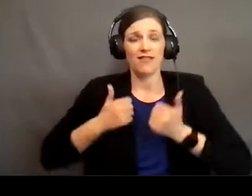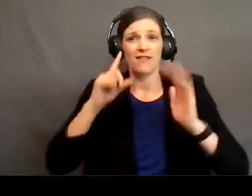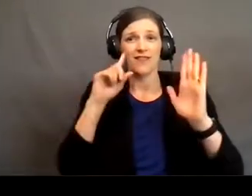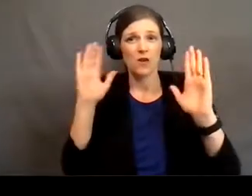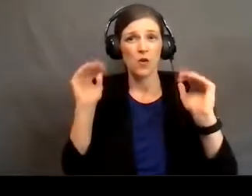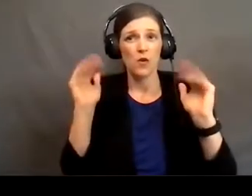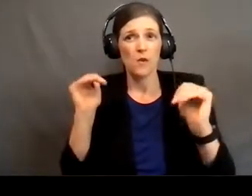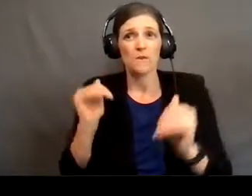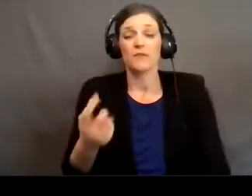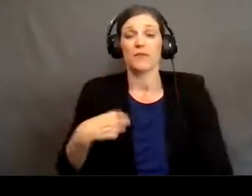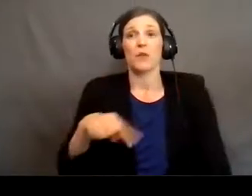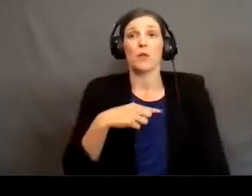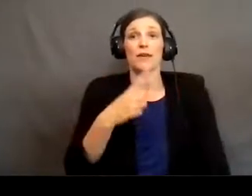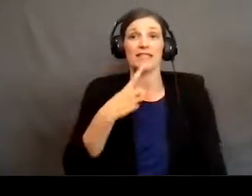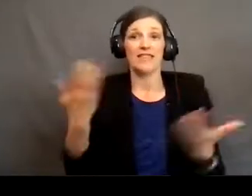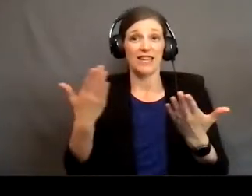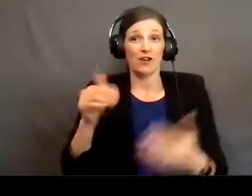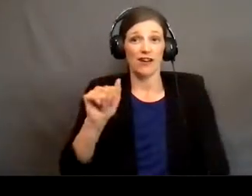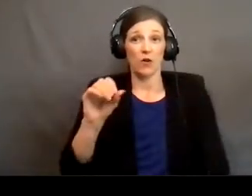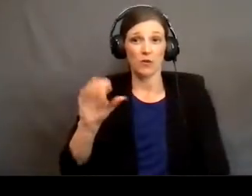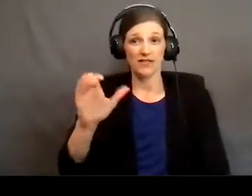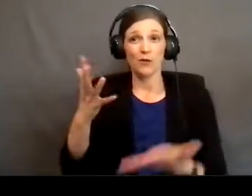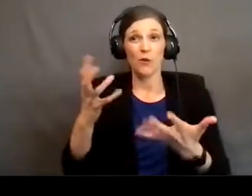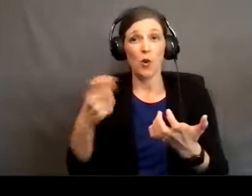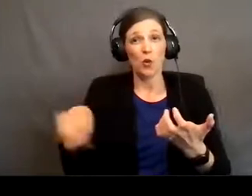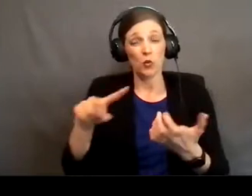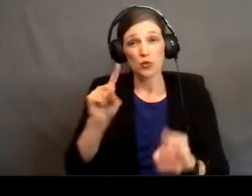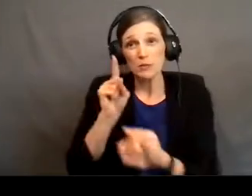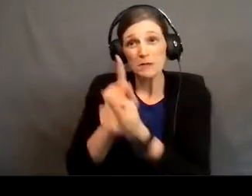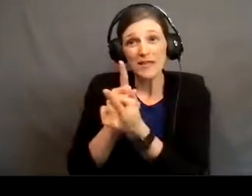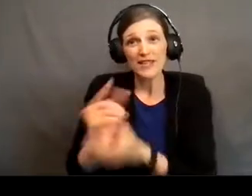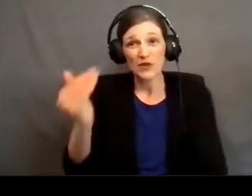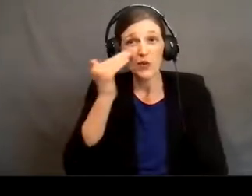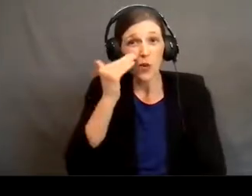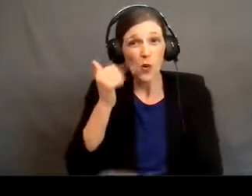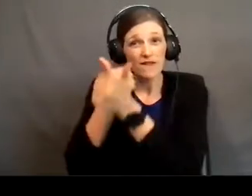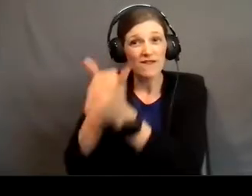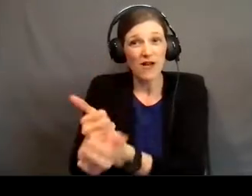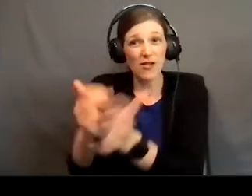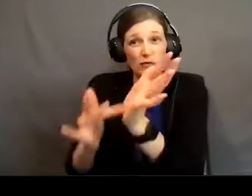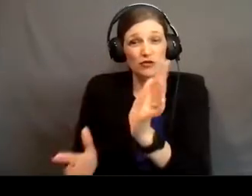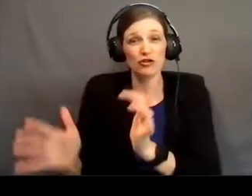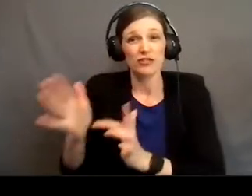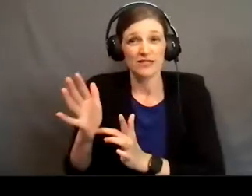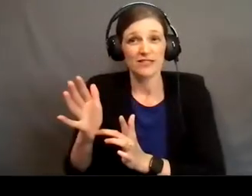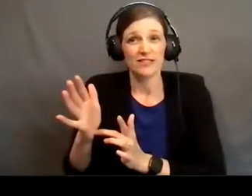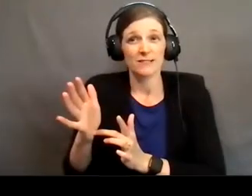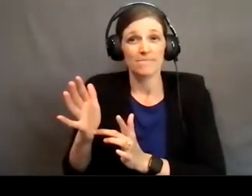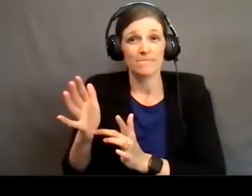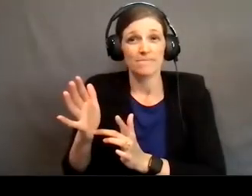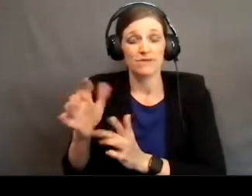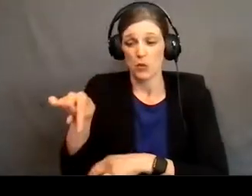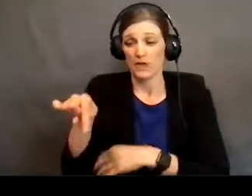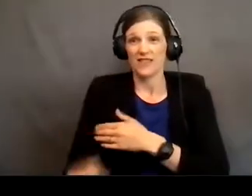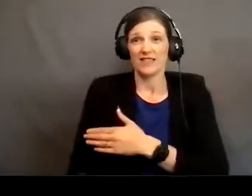we say here at Austin Oaks that we want you to meet to know and to follow Jesus so